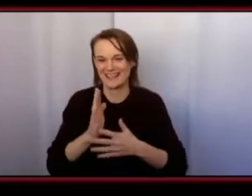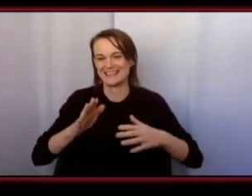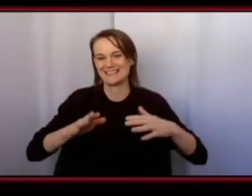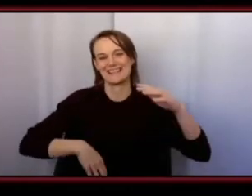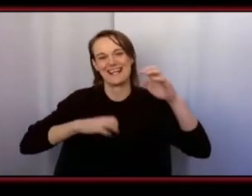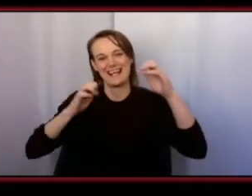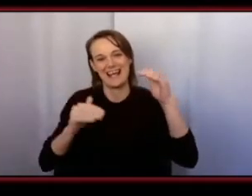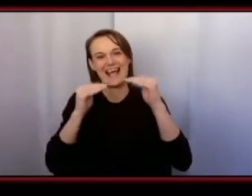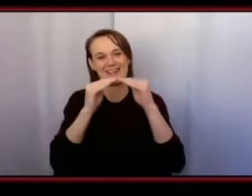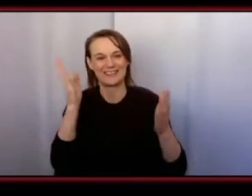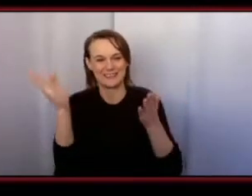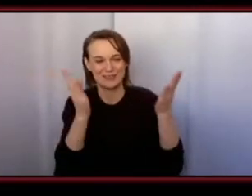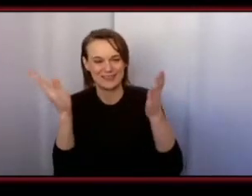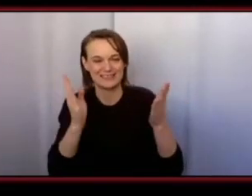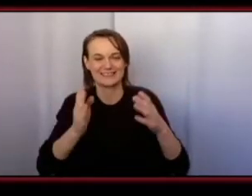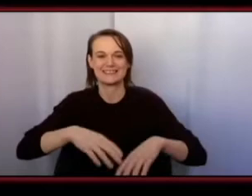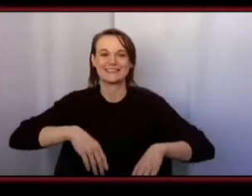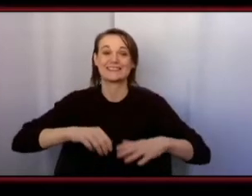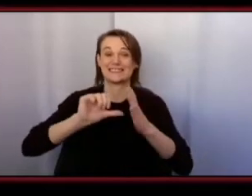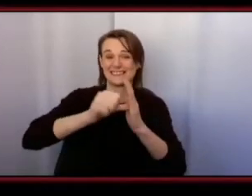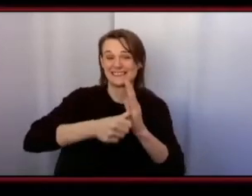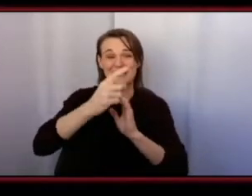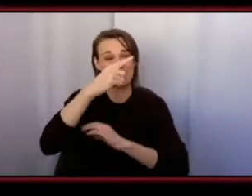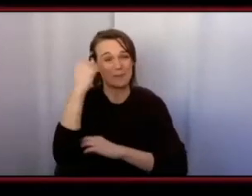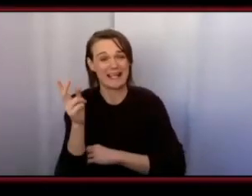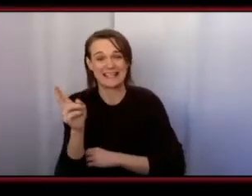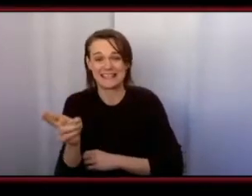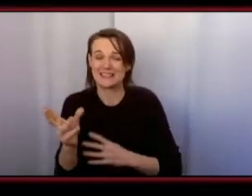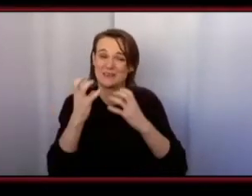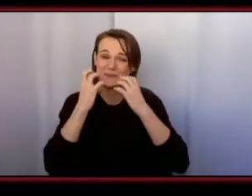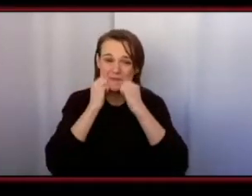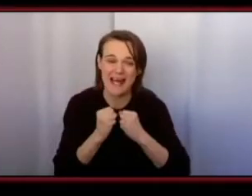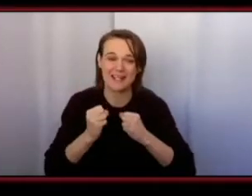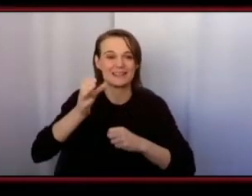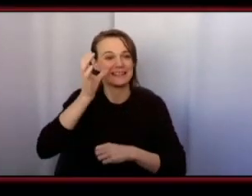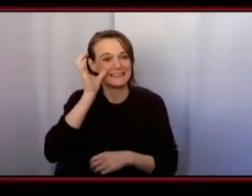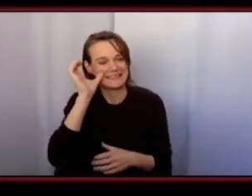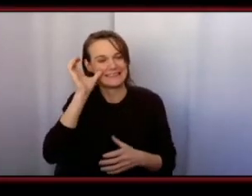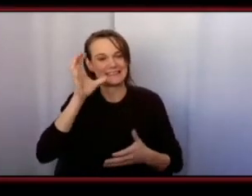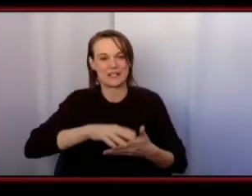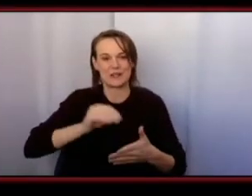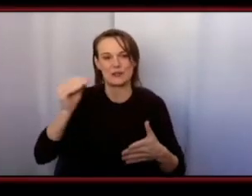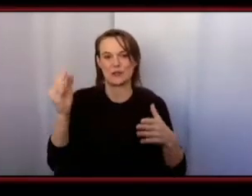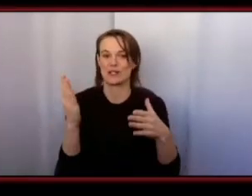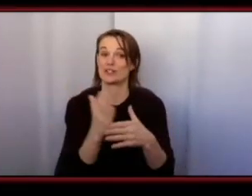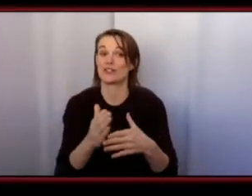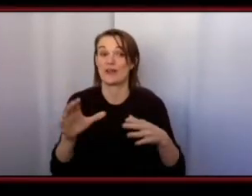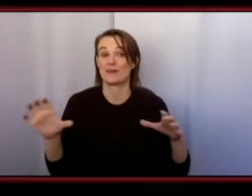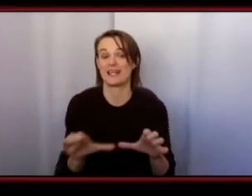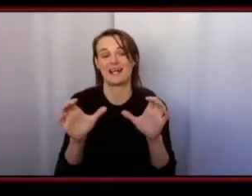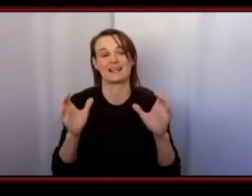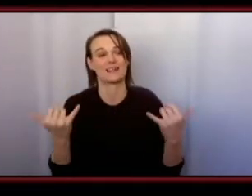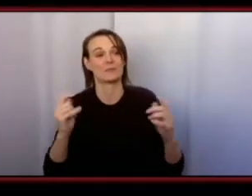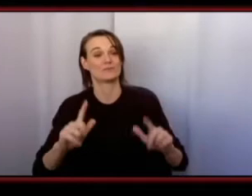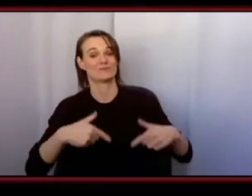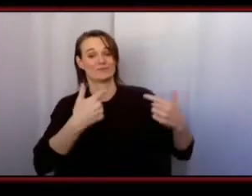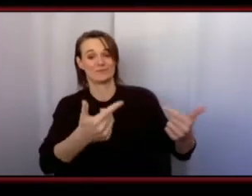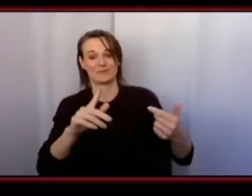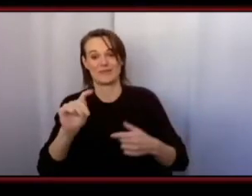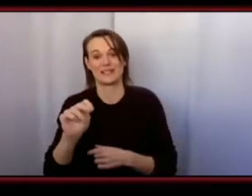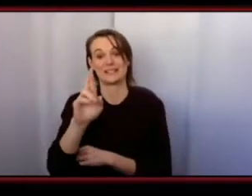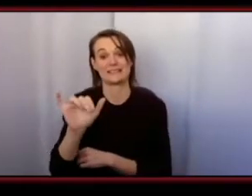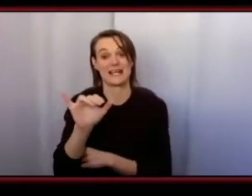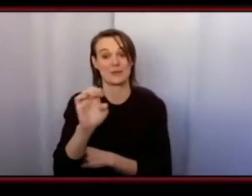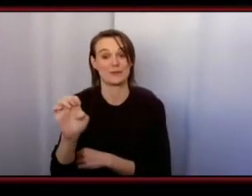matters listen learn share and act so on that note i'm going to hand the floor over to our host Tyree Haley who is the one who